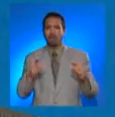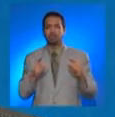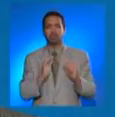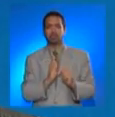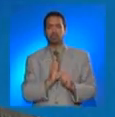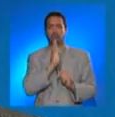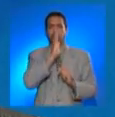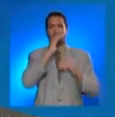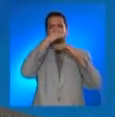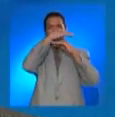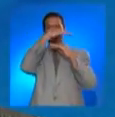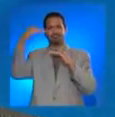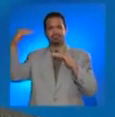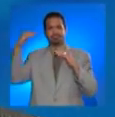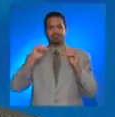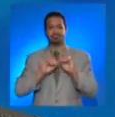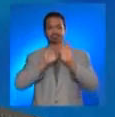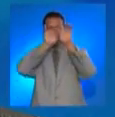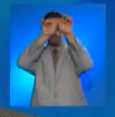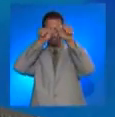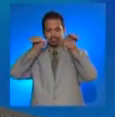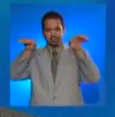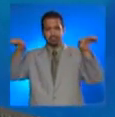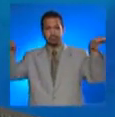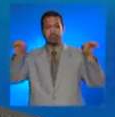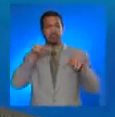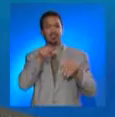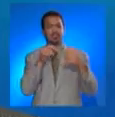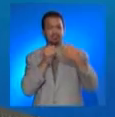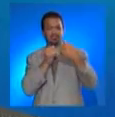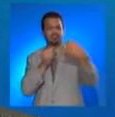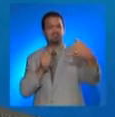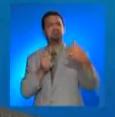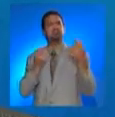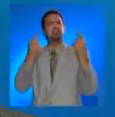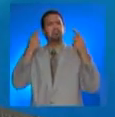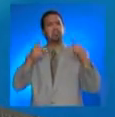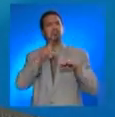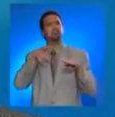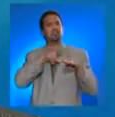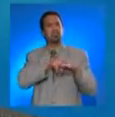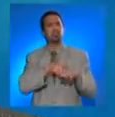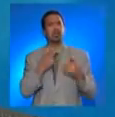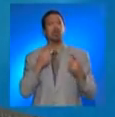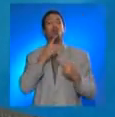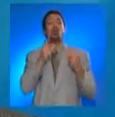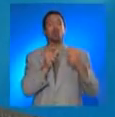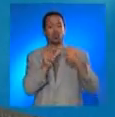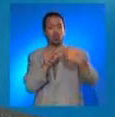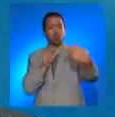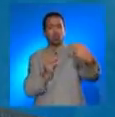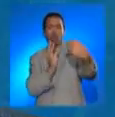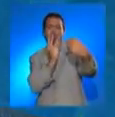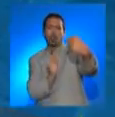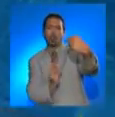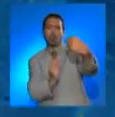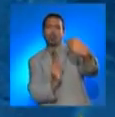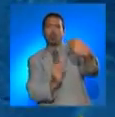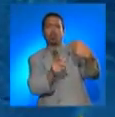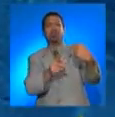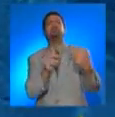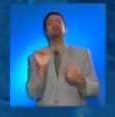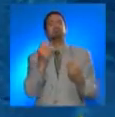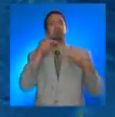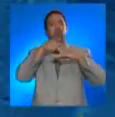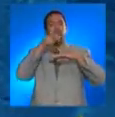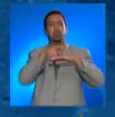that is perpendicular to the fault's length. These faults can be found along subduction zones, such as those located